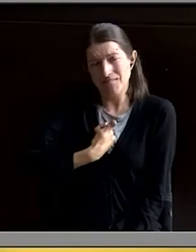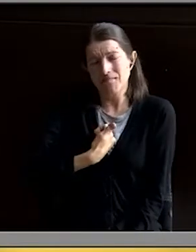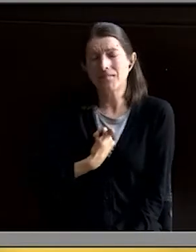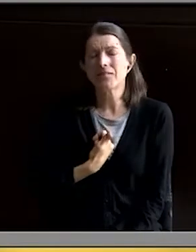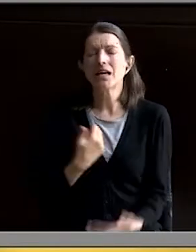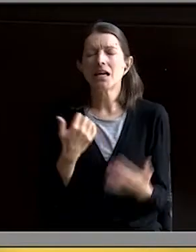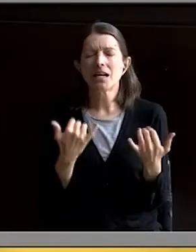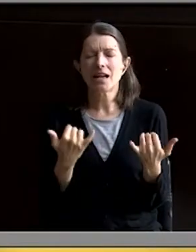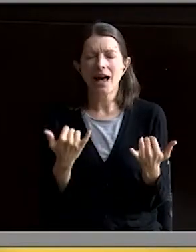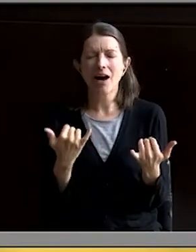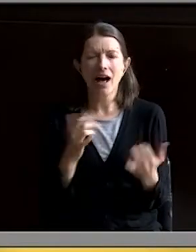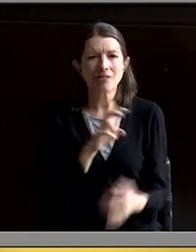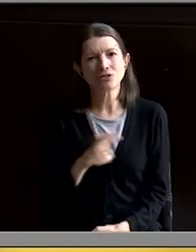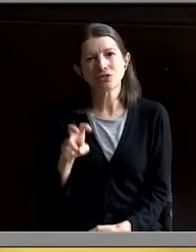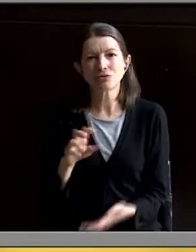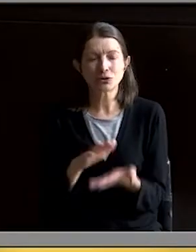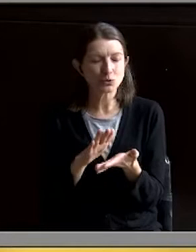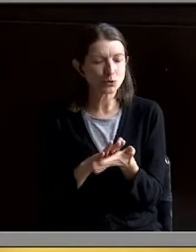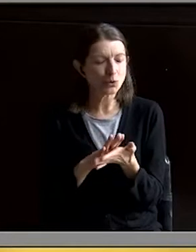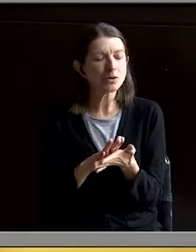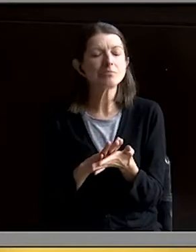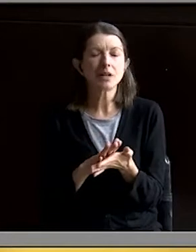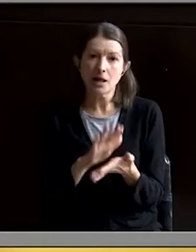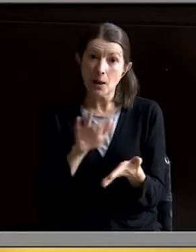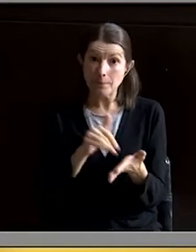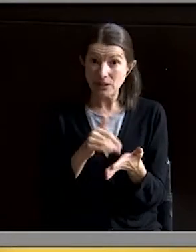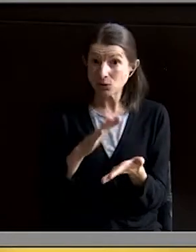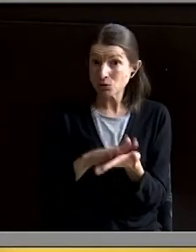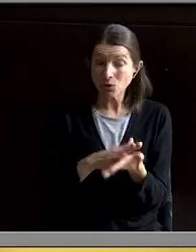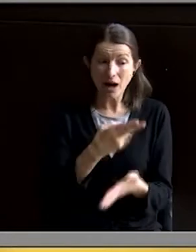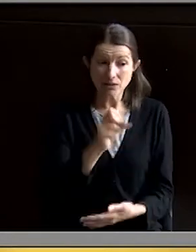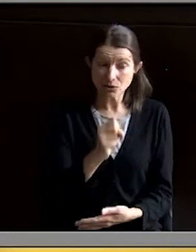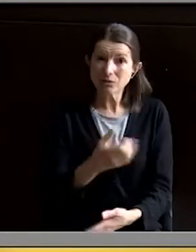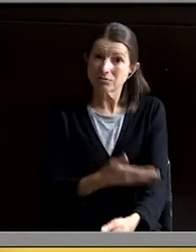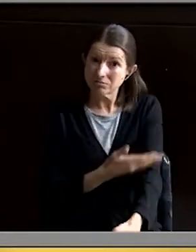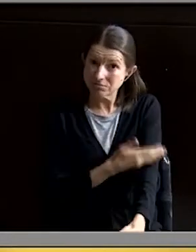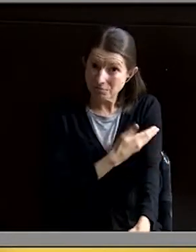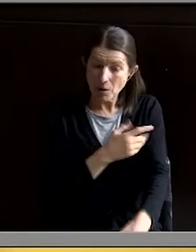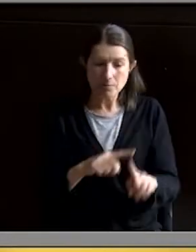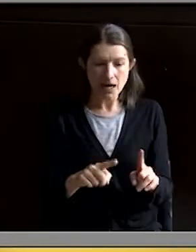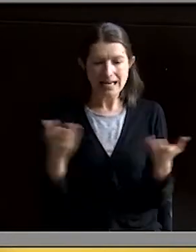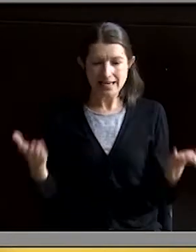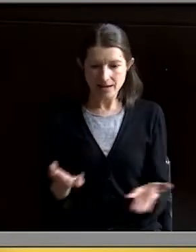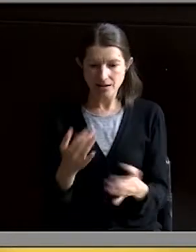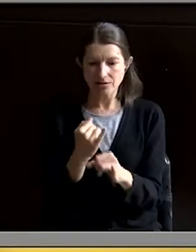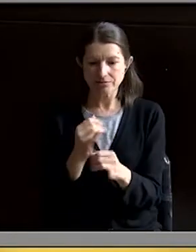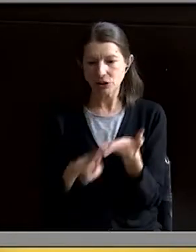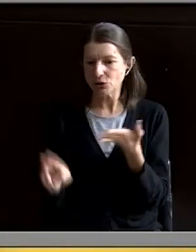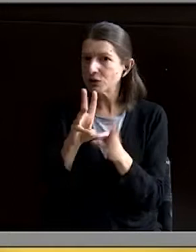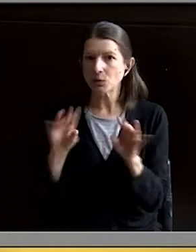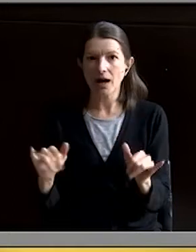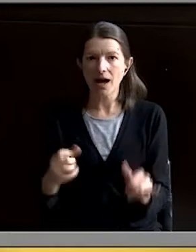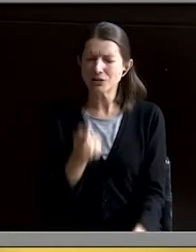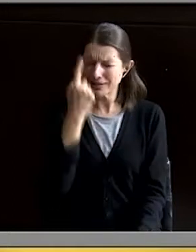Now I eventually transferred schools, and my behavior got better through middle school and high school. But it wasn't until UW that I understood who I truly was.